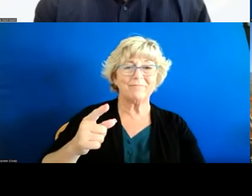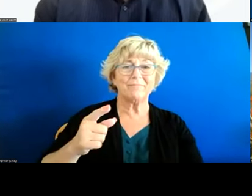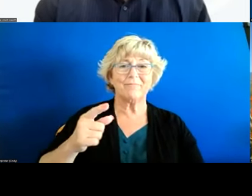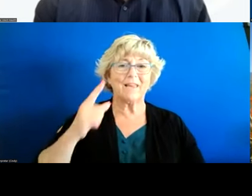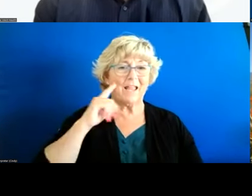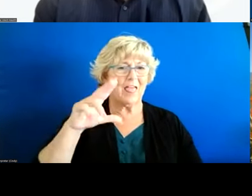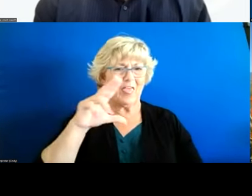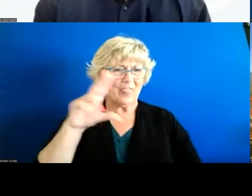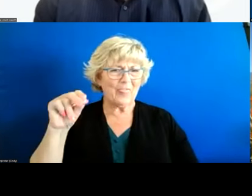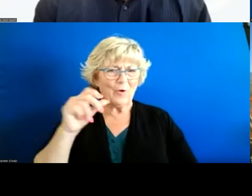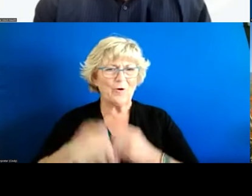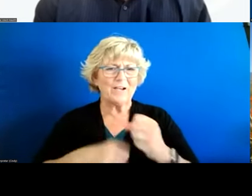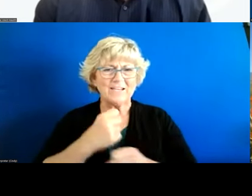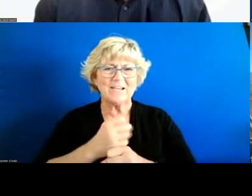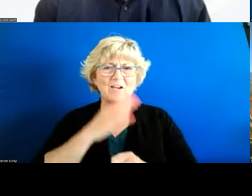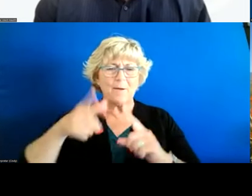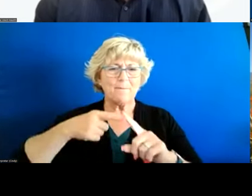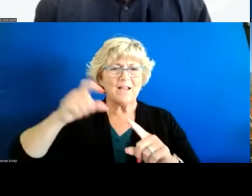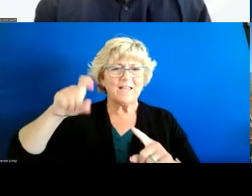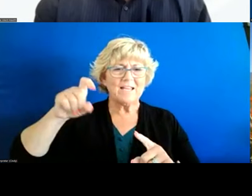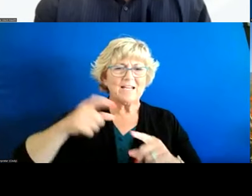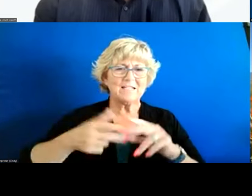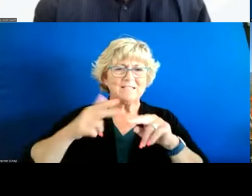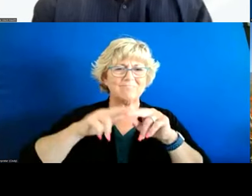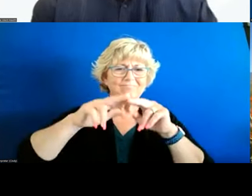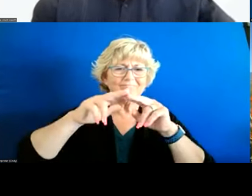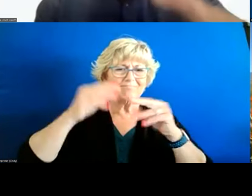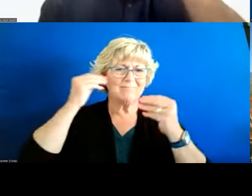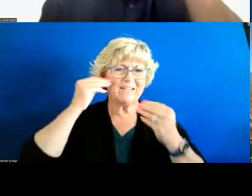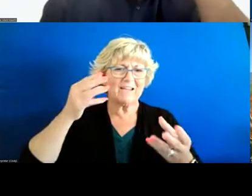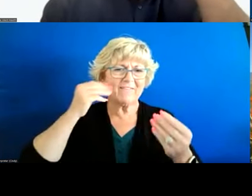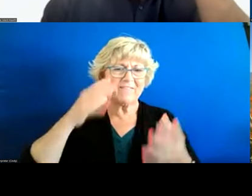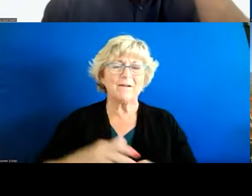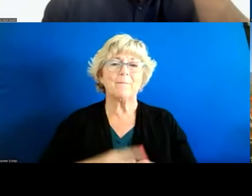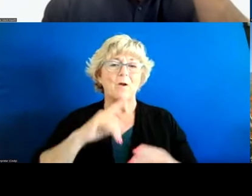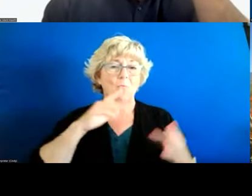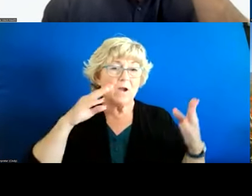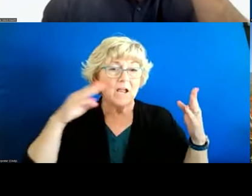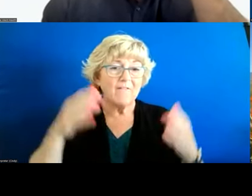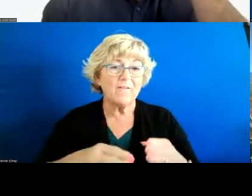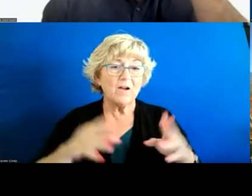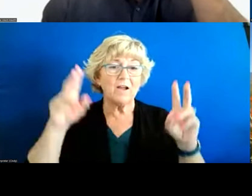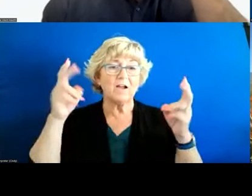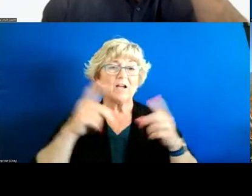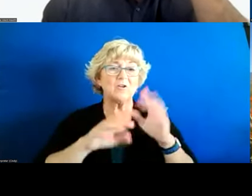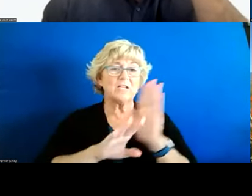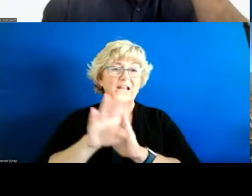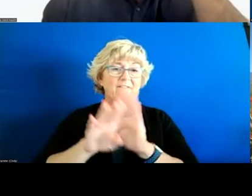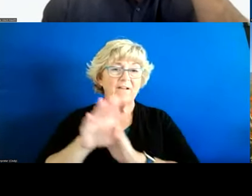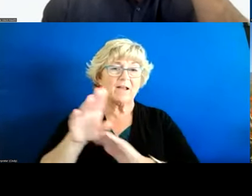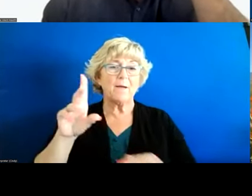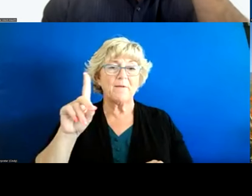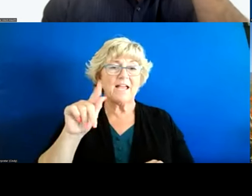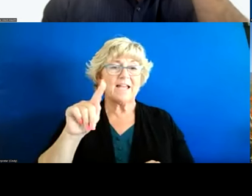for 30 years now talking about the need to build out data and was you know really focused on the issue of developing a data